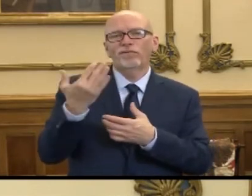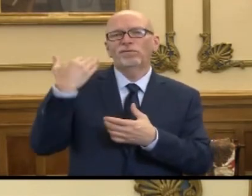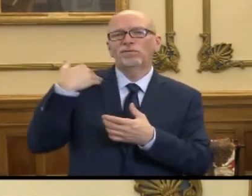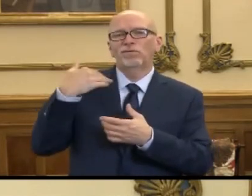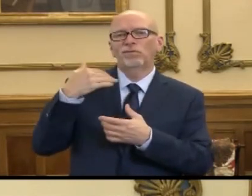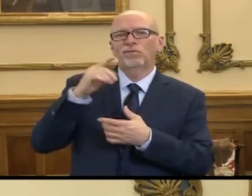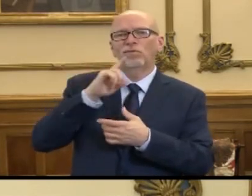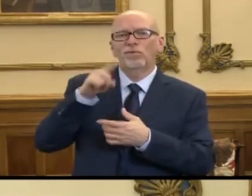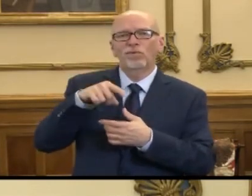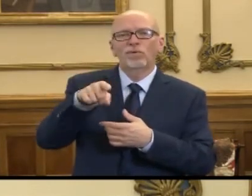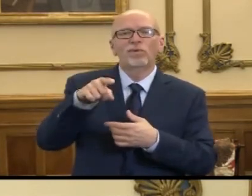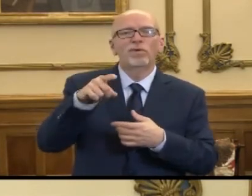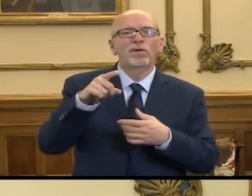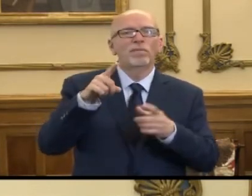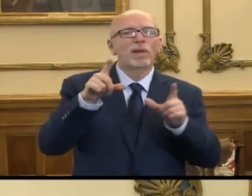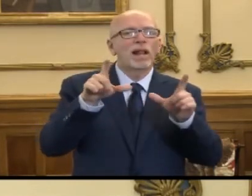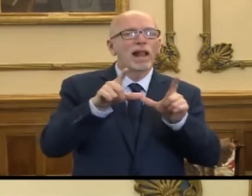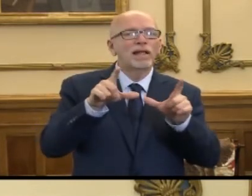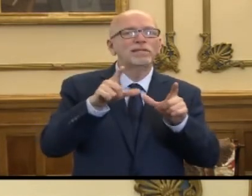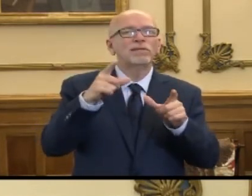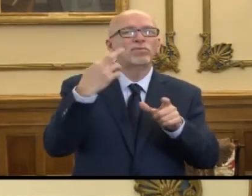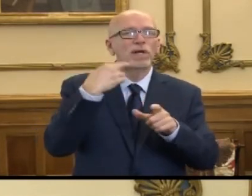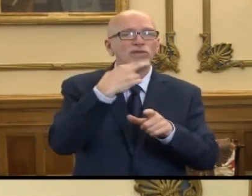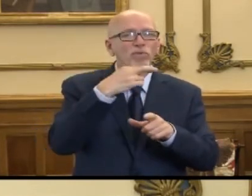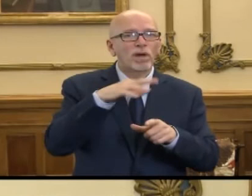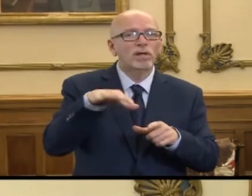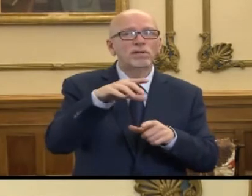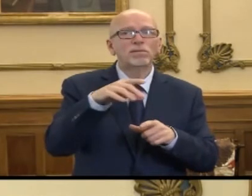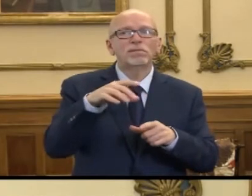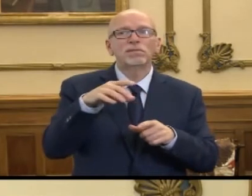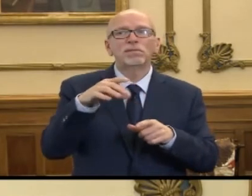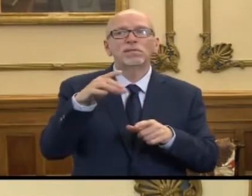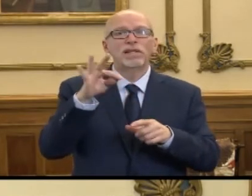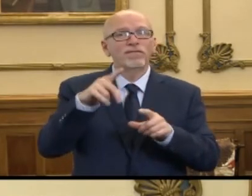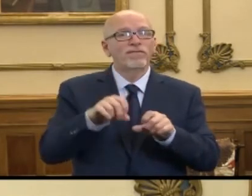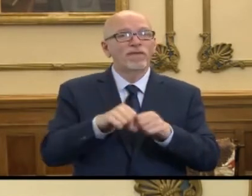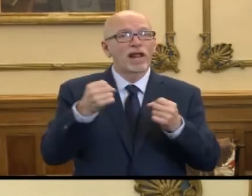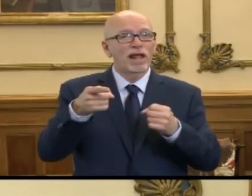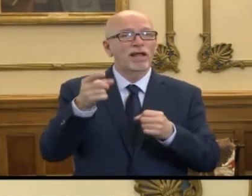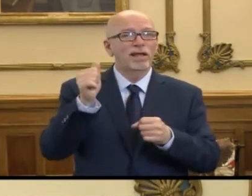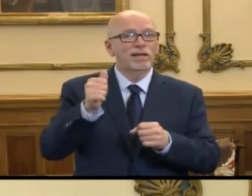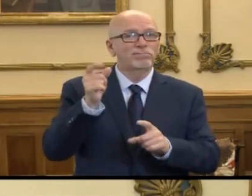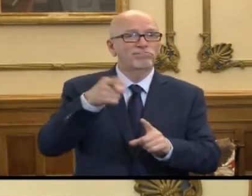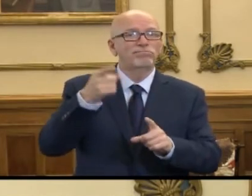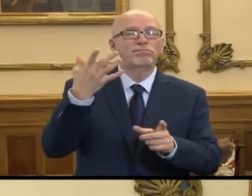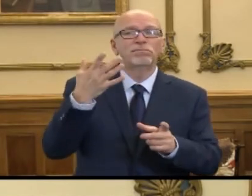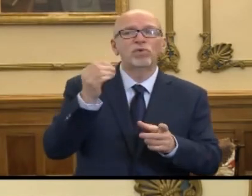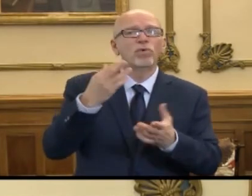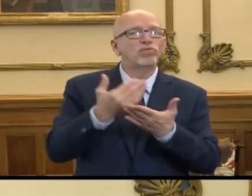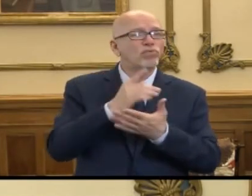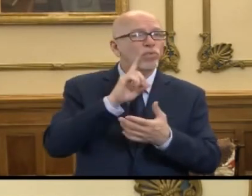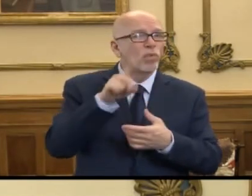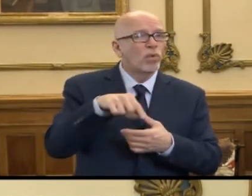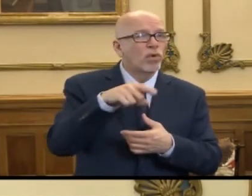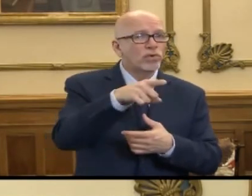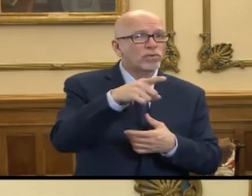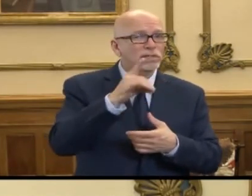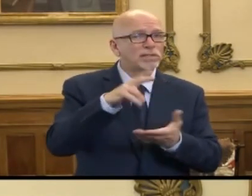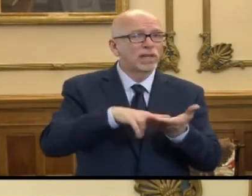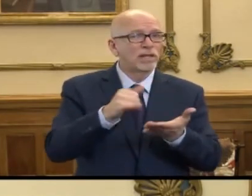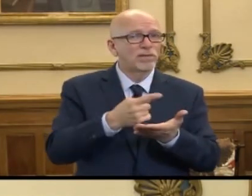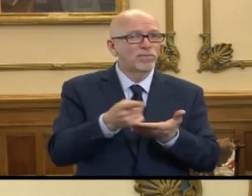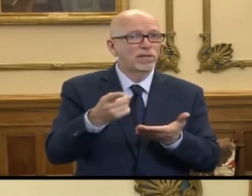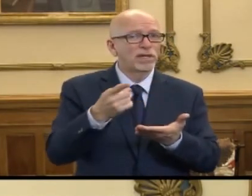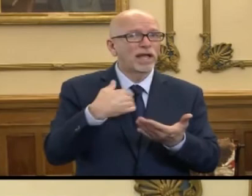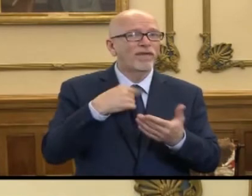the ATC to revoke licenses of restaurants if, you know, found in violation if necessary. And the new order you signed this week created